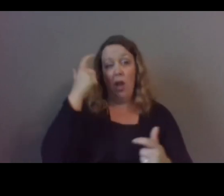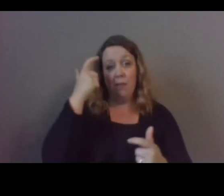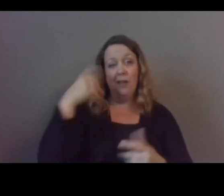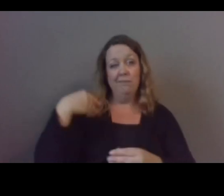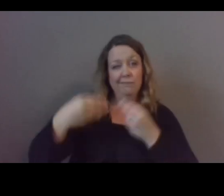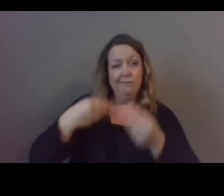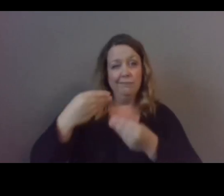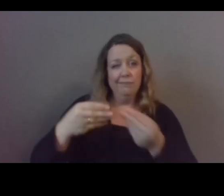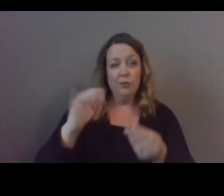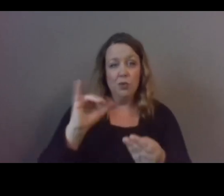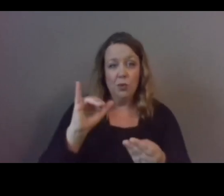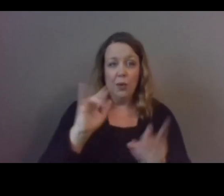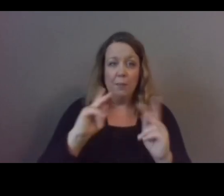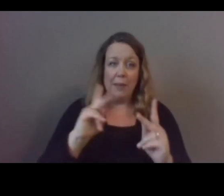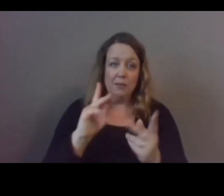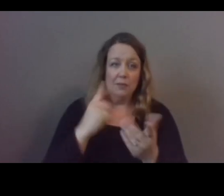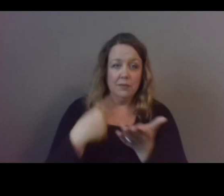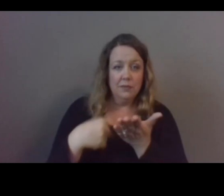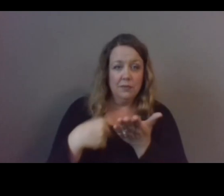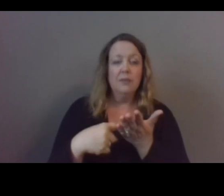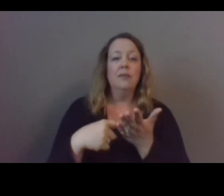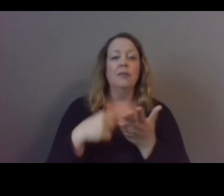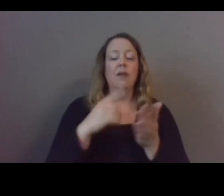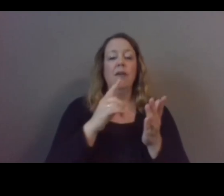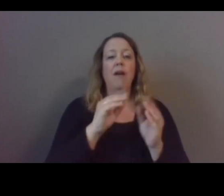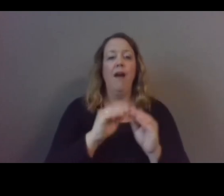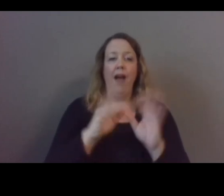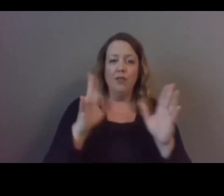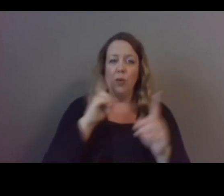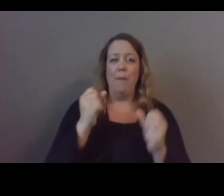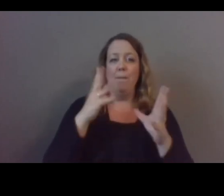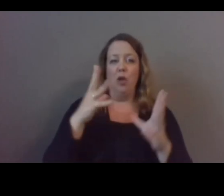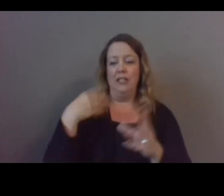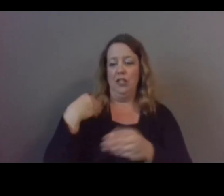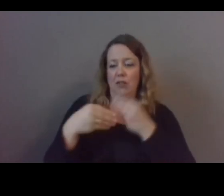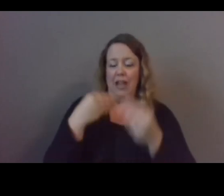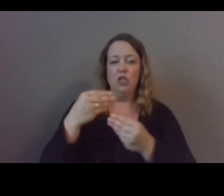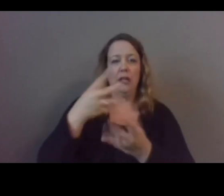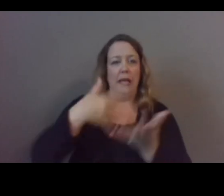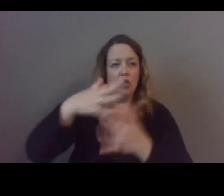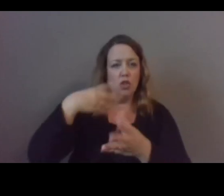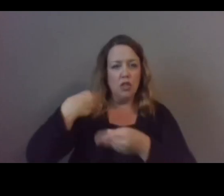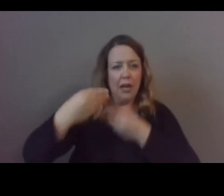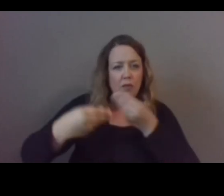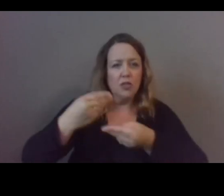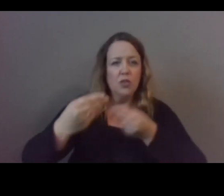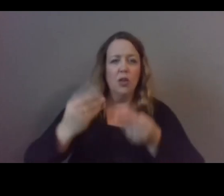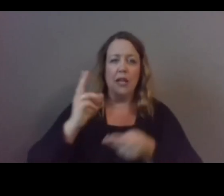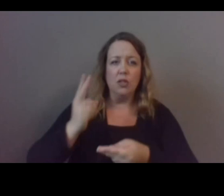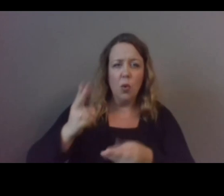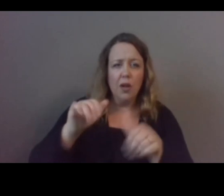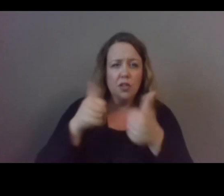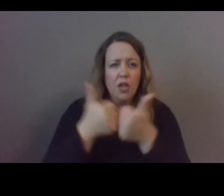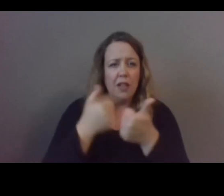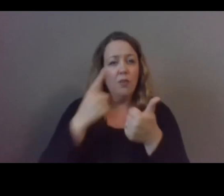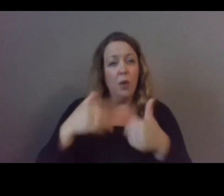obviously we have uh multi-generational intergenerational historical trauma challenges for our youth as